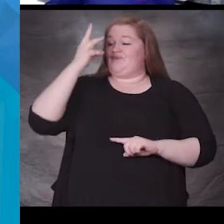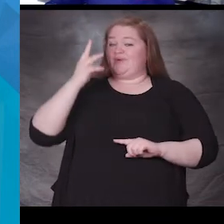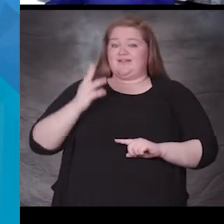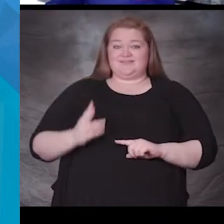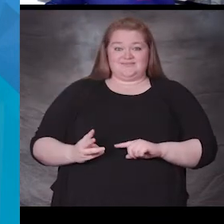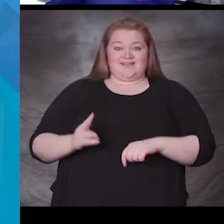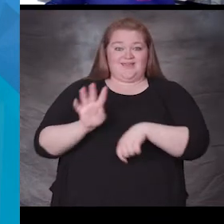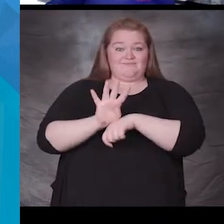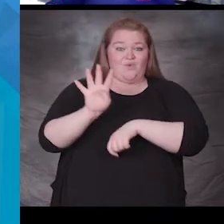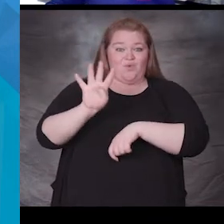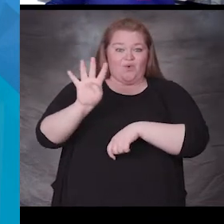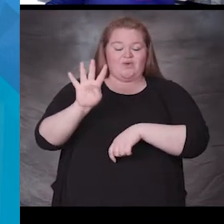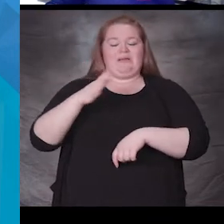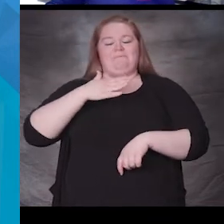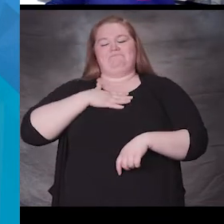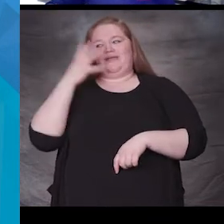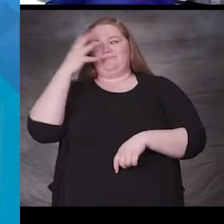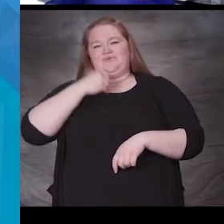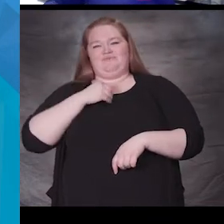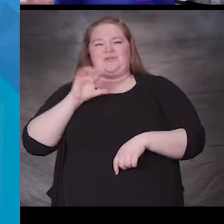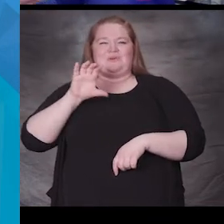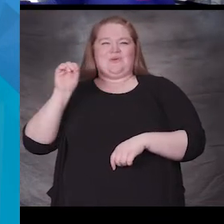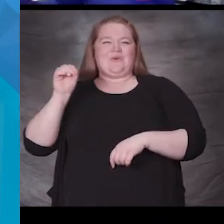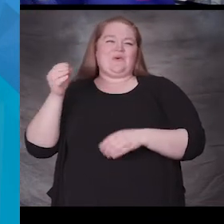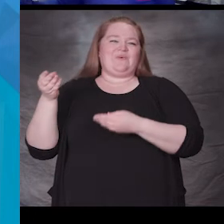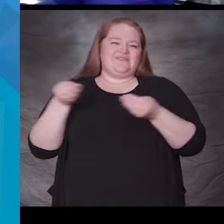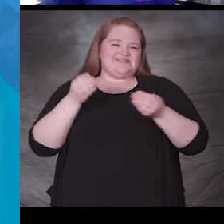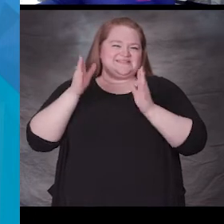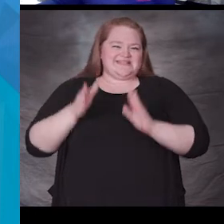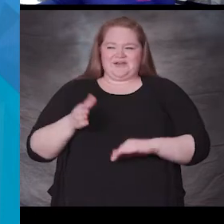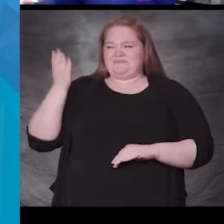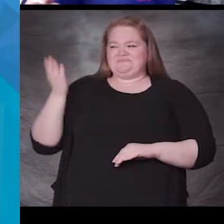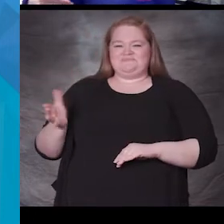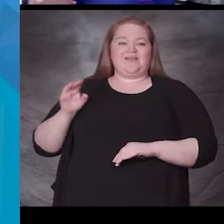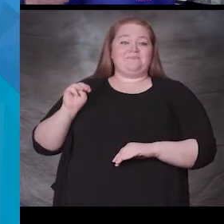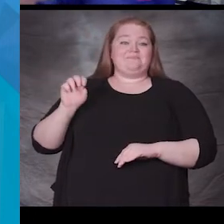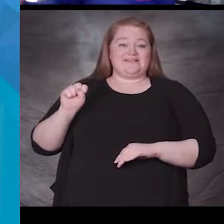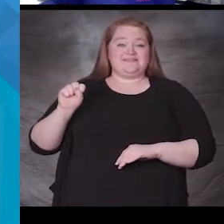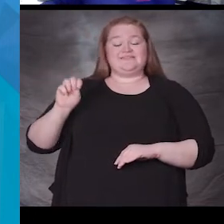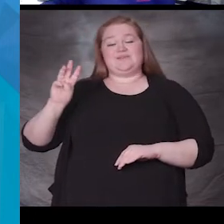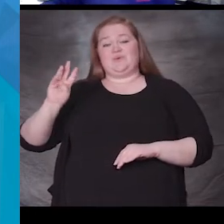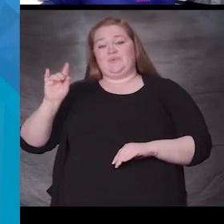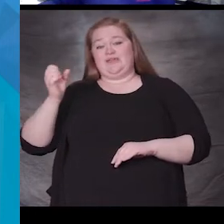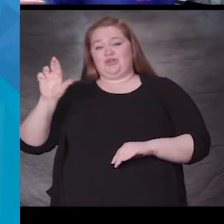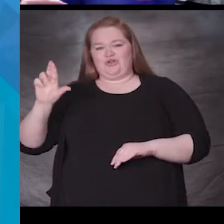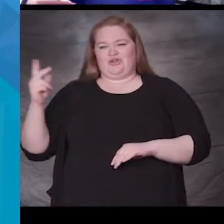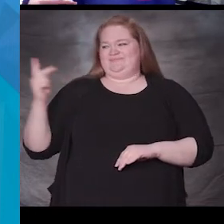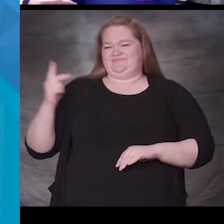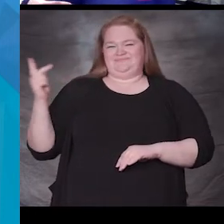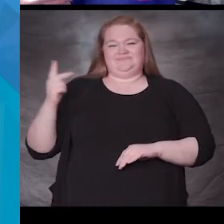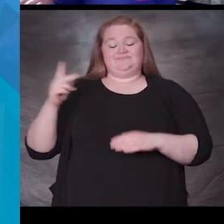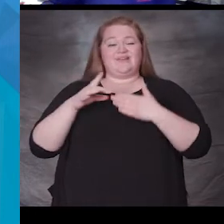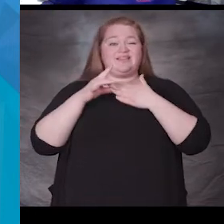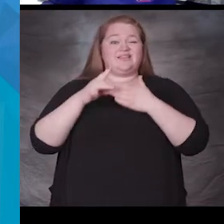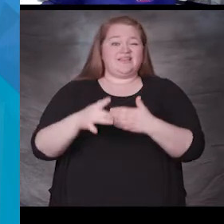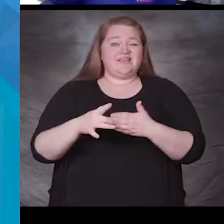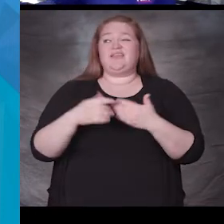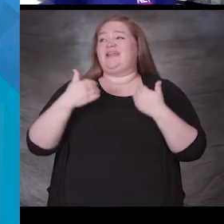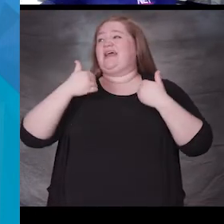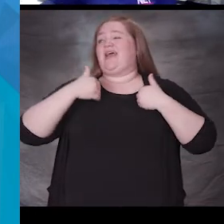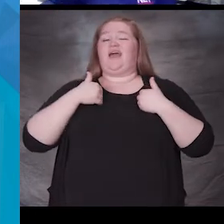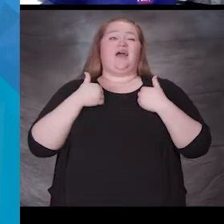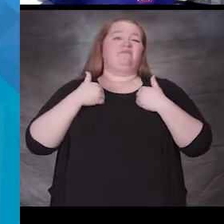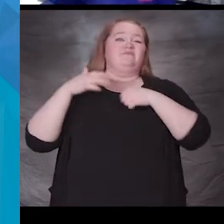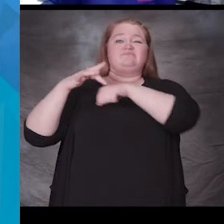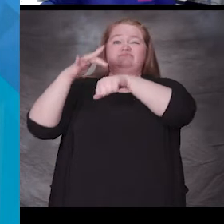Weider and I go through lots of different subjects. We have guest speakers. We do game nights.